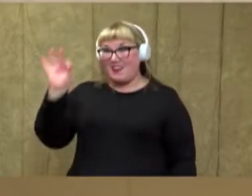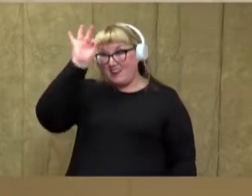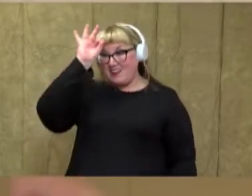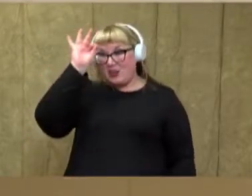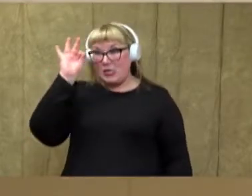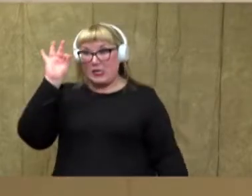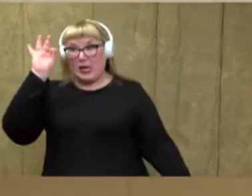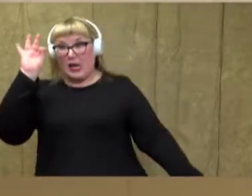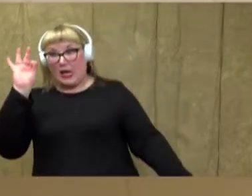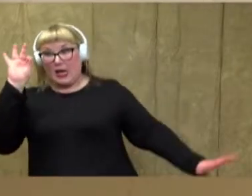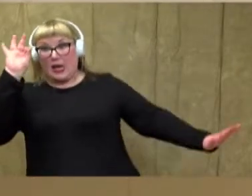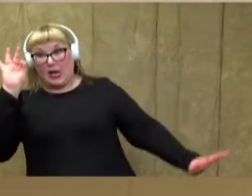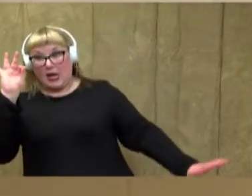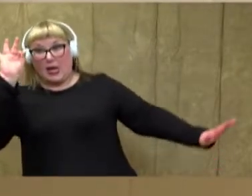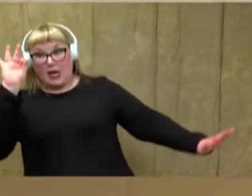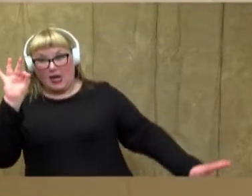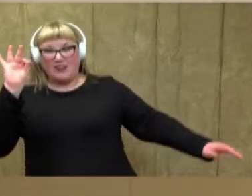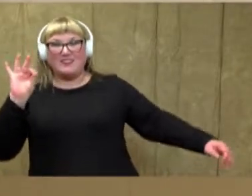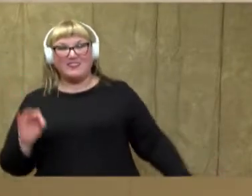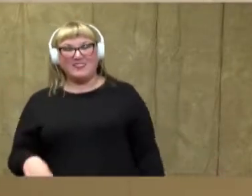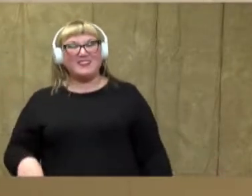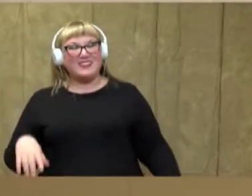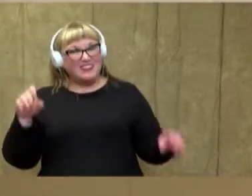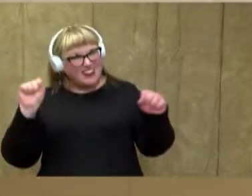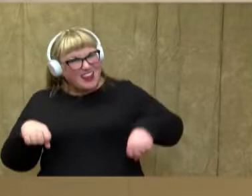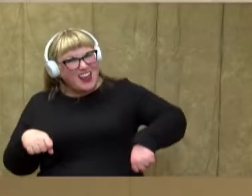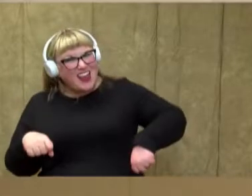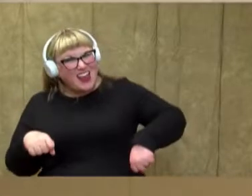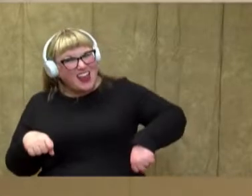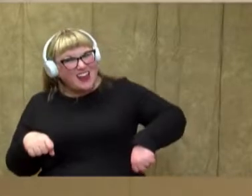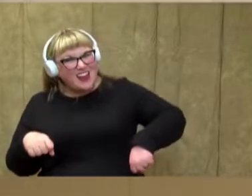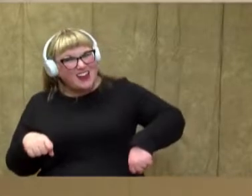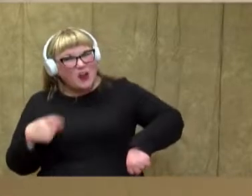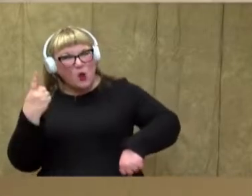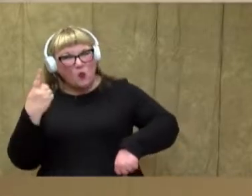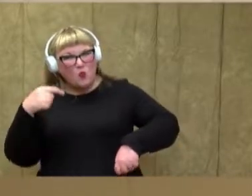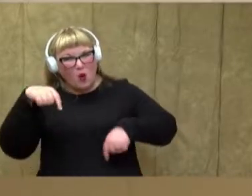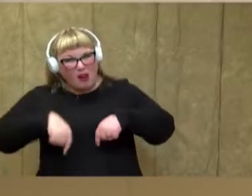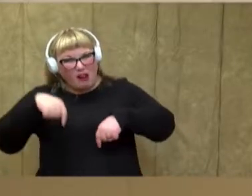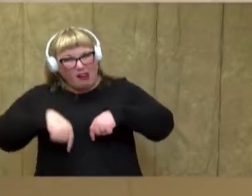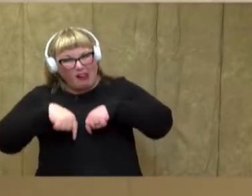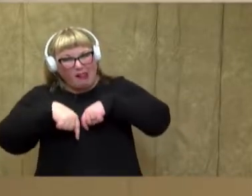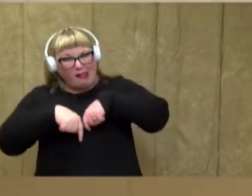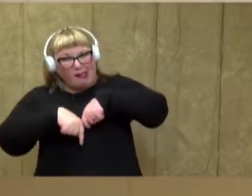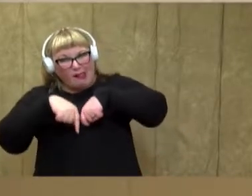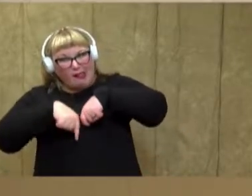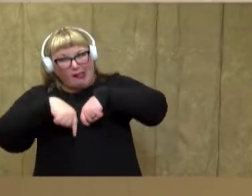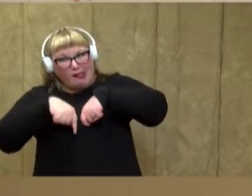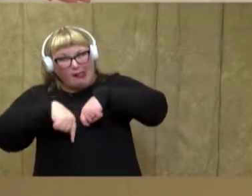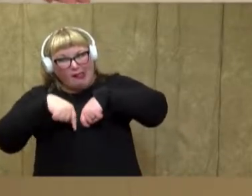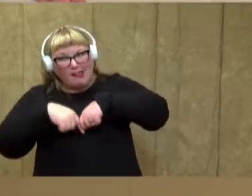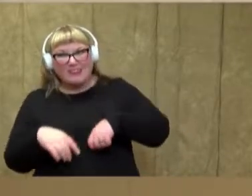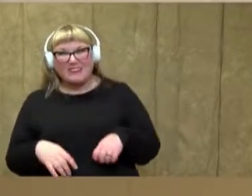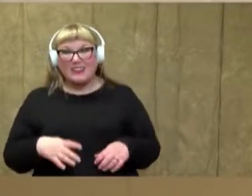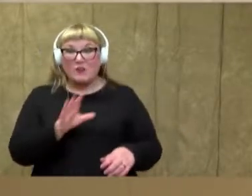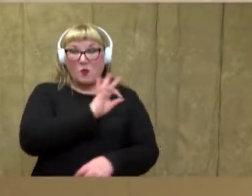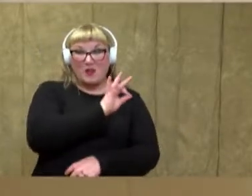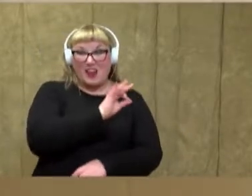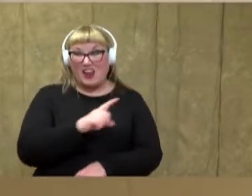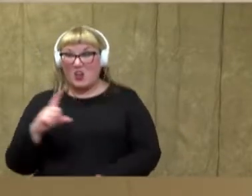on one foot from nine to 20. Do you think that you can hop on one foot from nine all the way to 20?